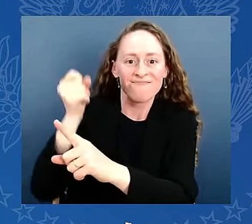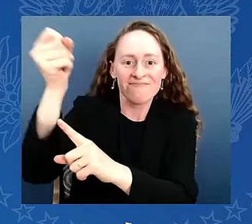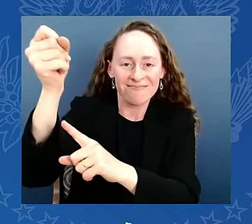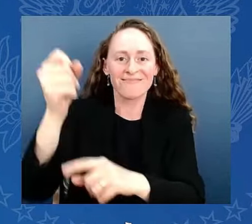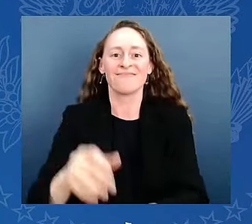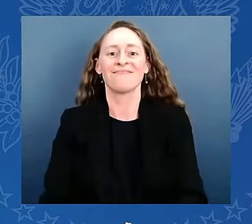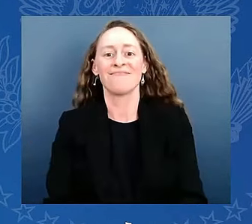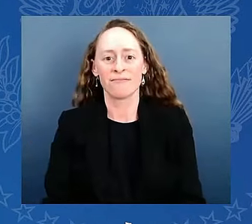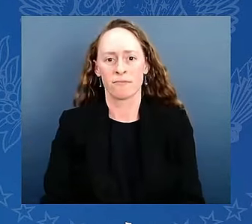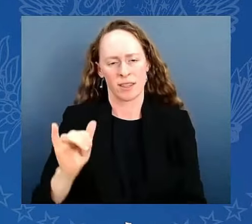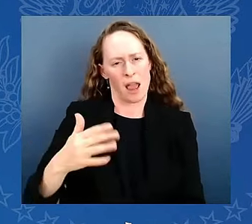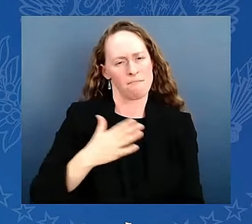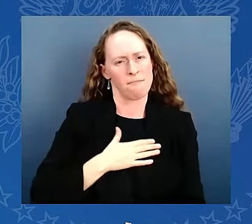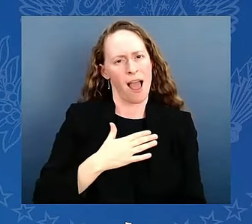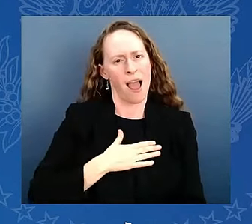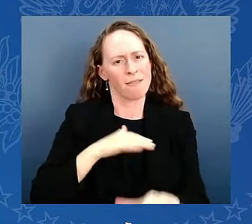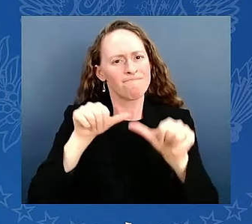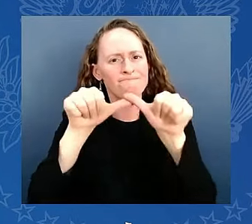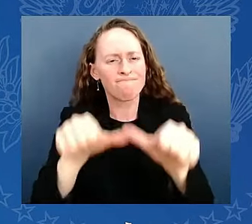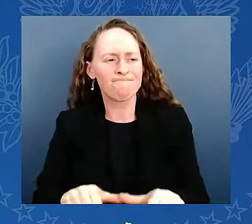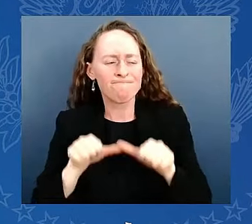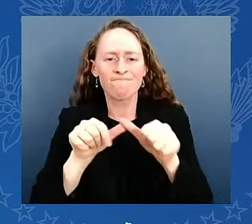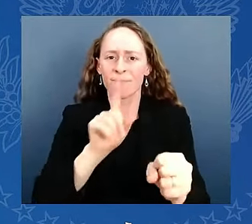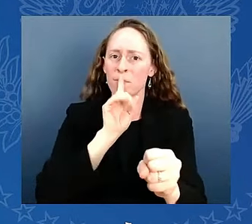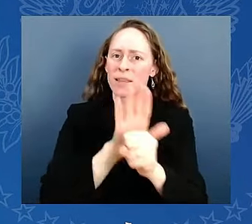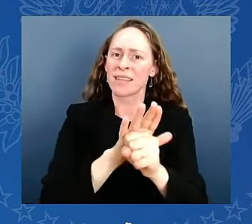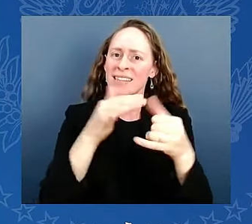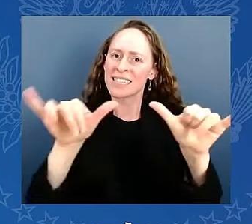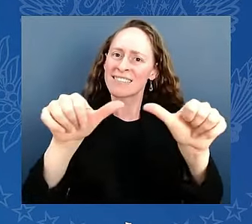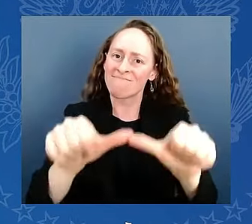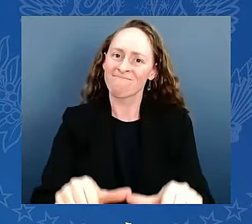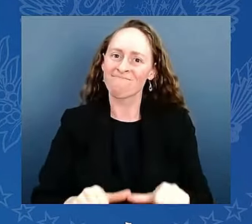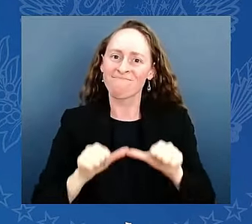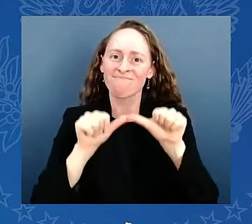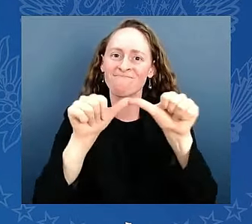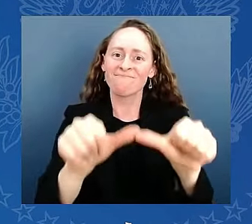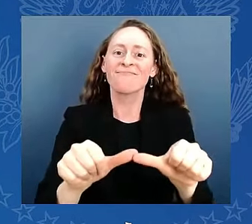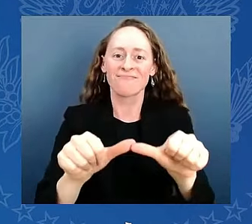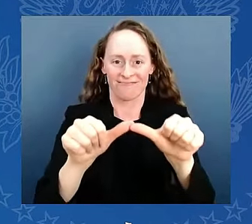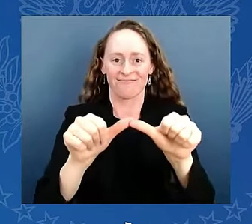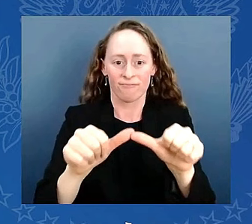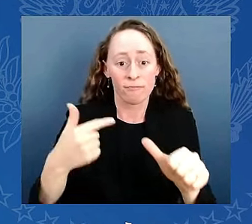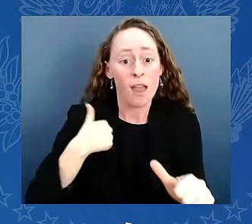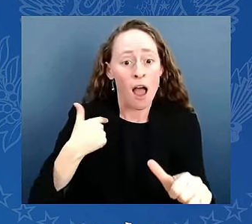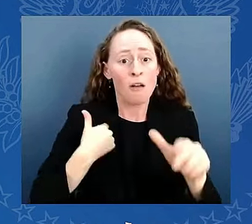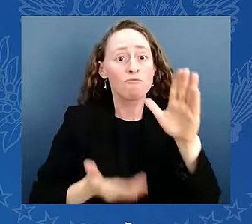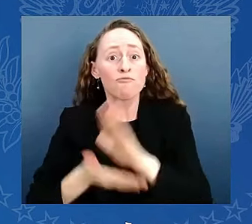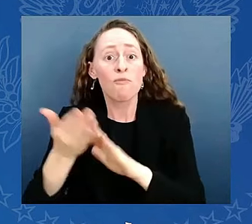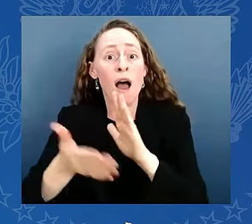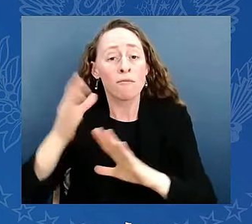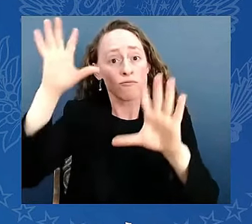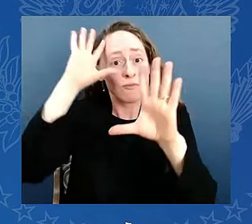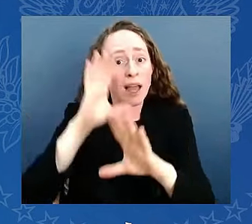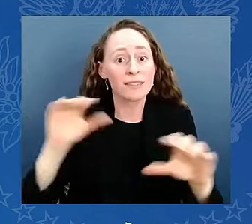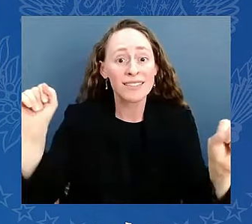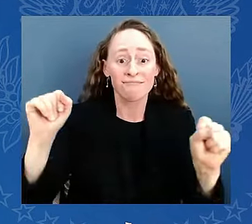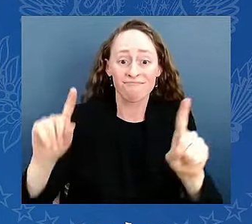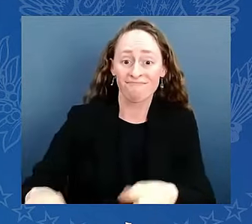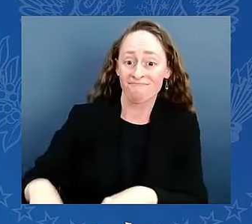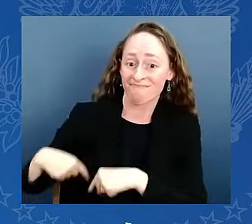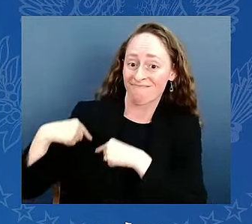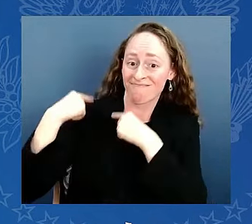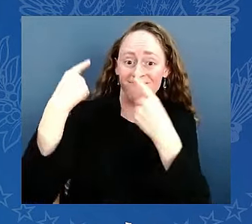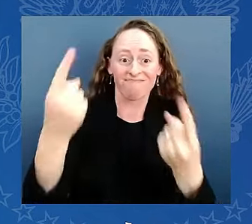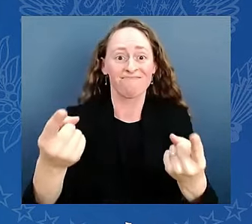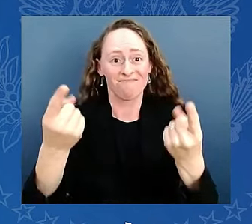I ran for president four years ago because I believed and still do that the soul of America was at stake. The